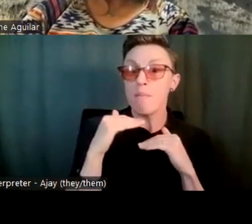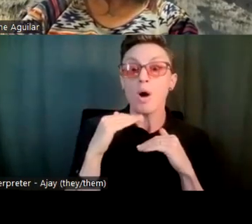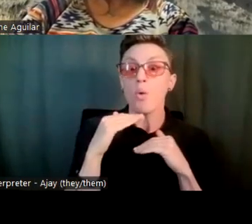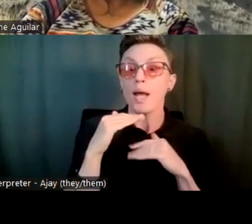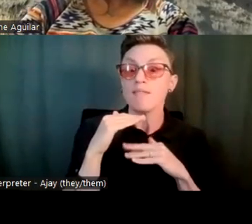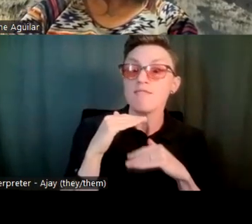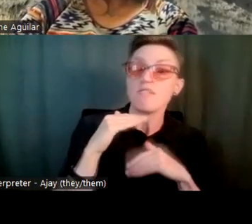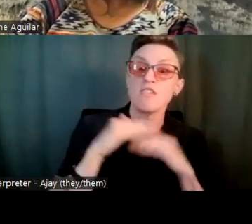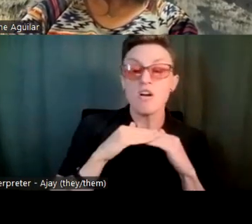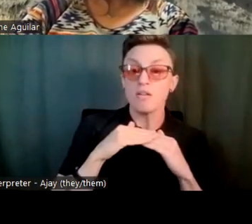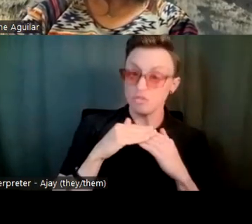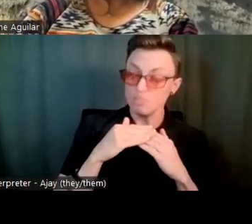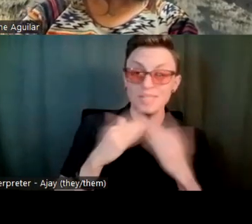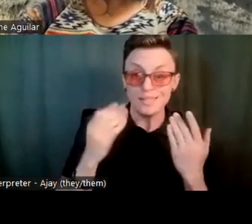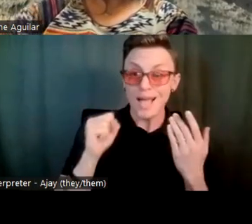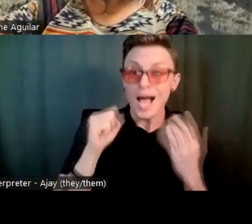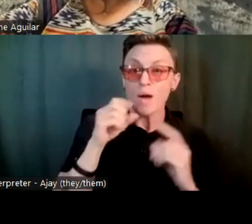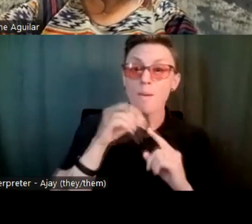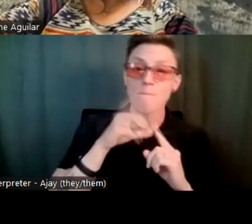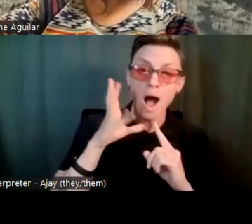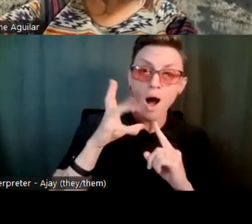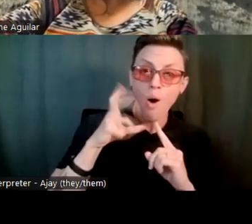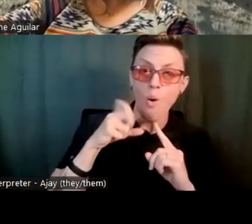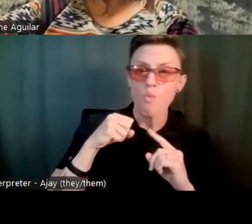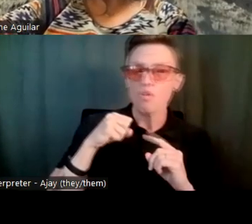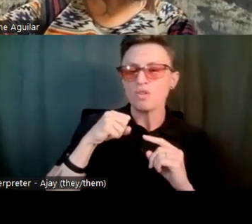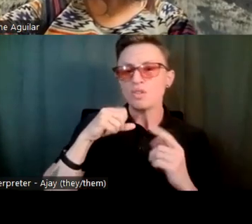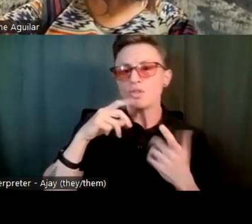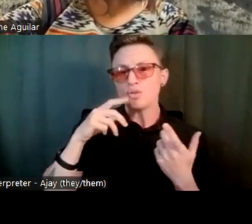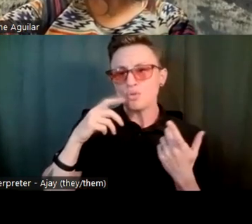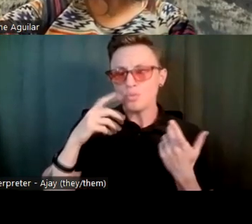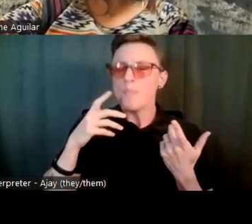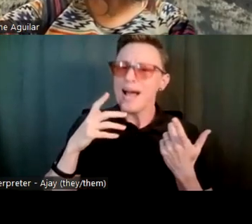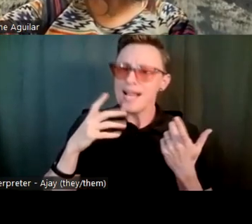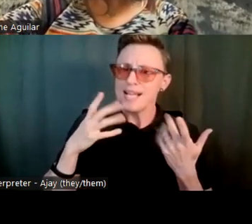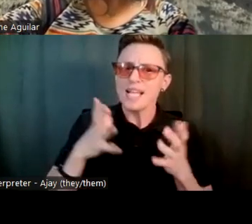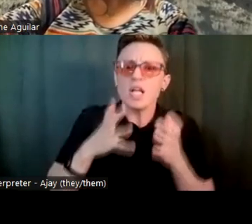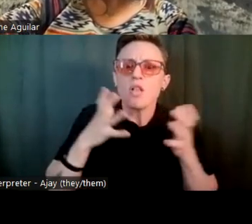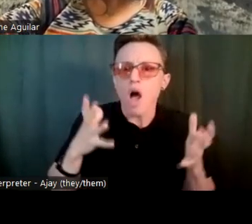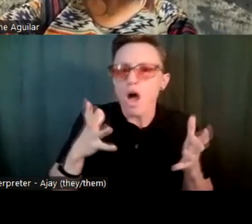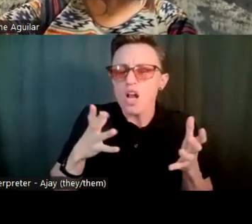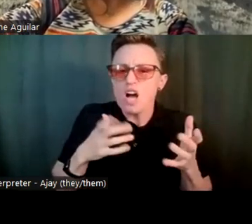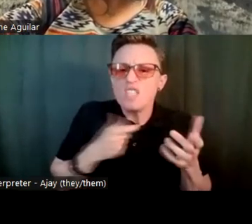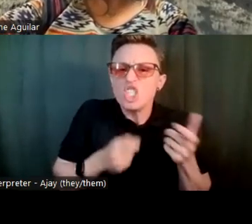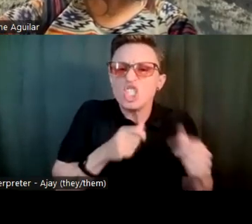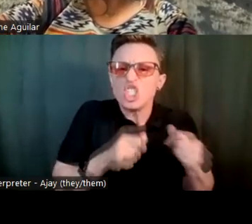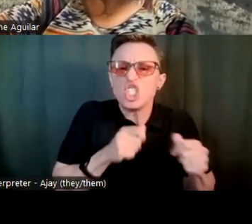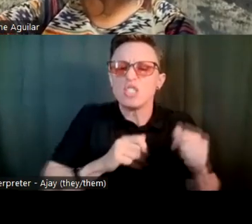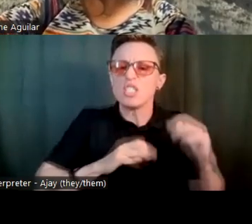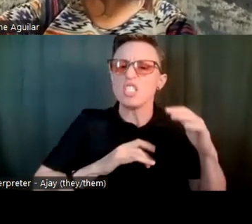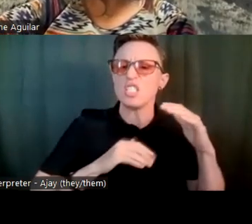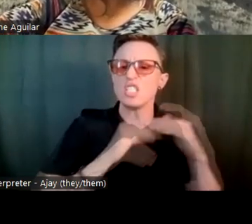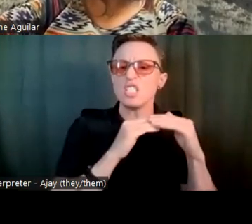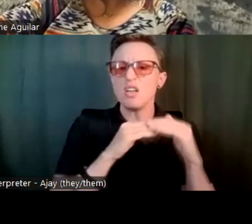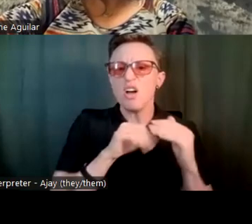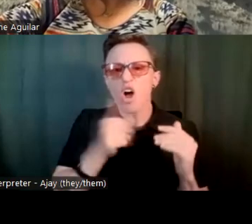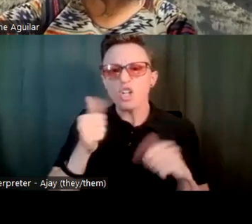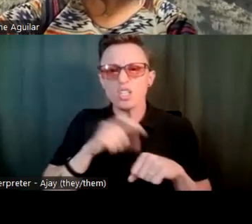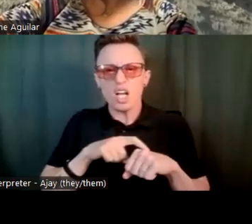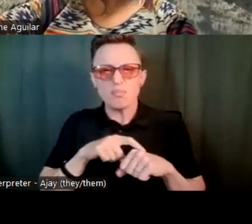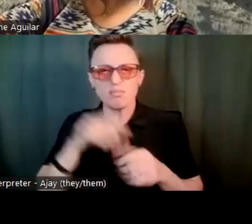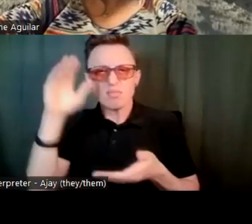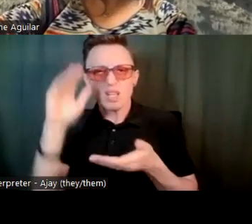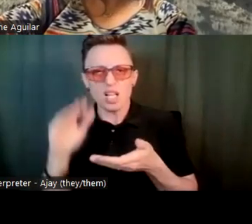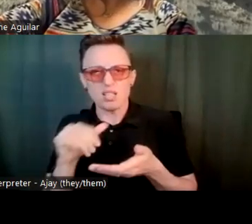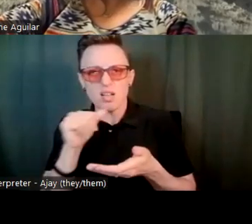yeah, he will go off. And, you know, it takes a lot to get into that point sometimes, and sometimes it doesn't. So, you know, just depending